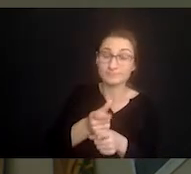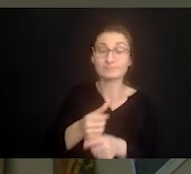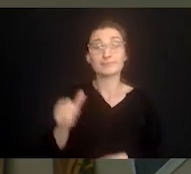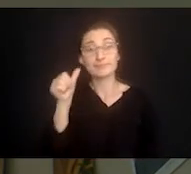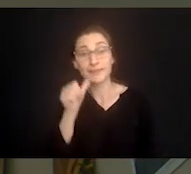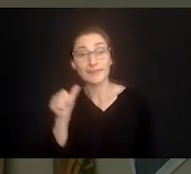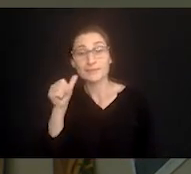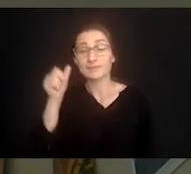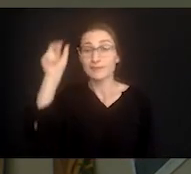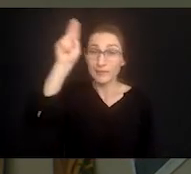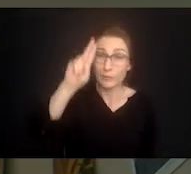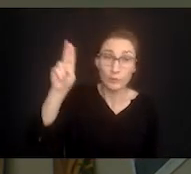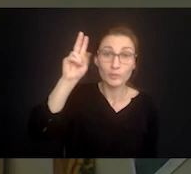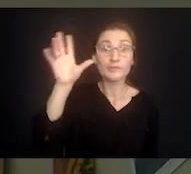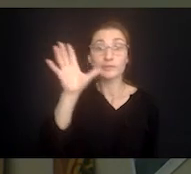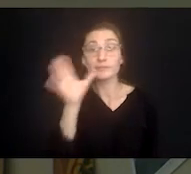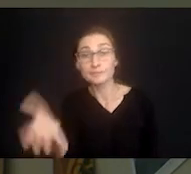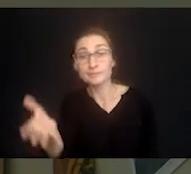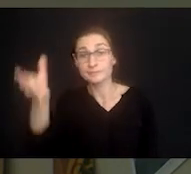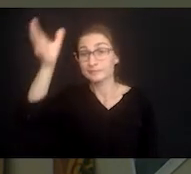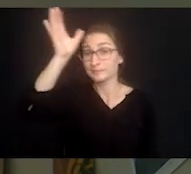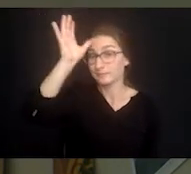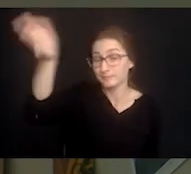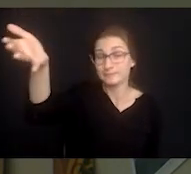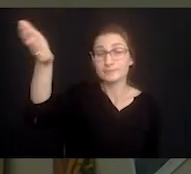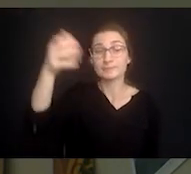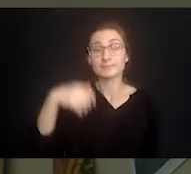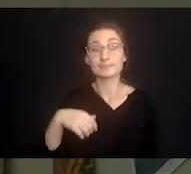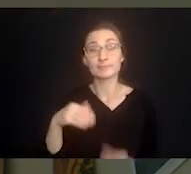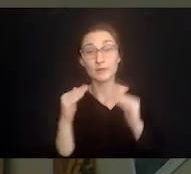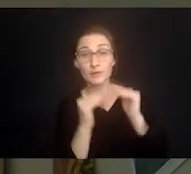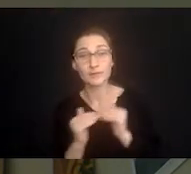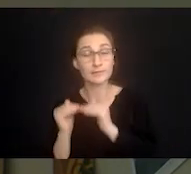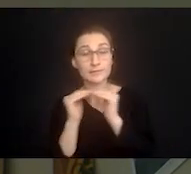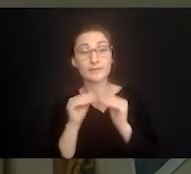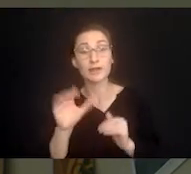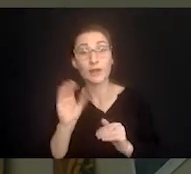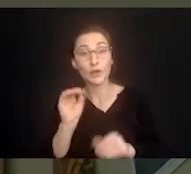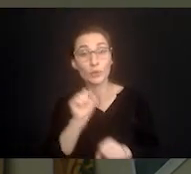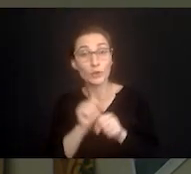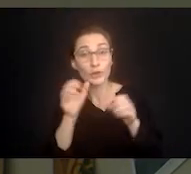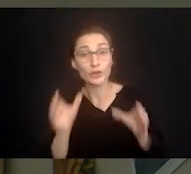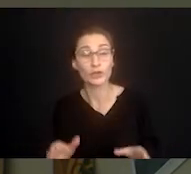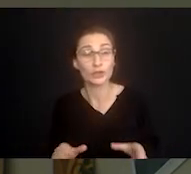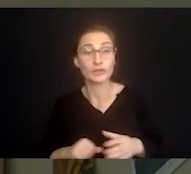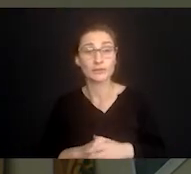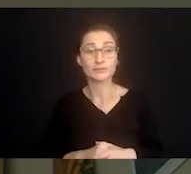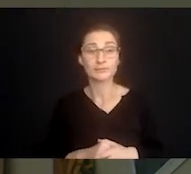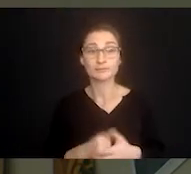aunt and uncle and grandparents um a co-worker